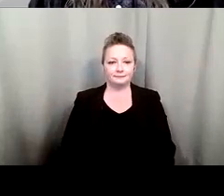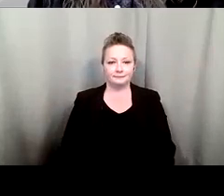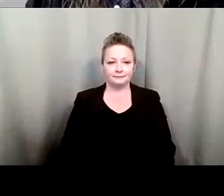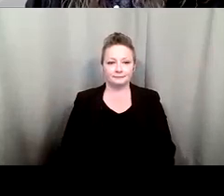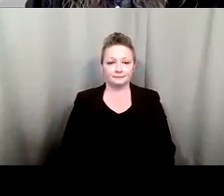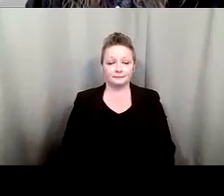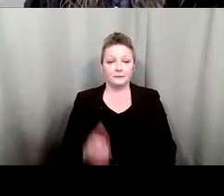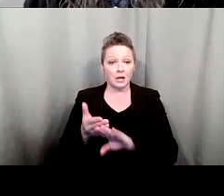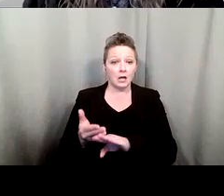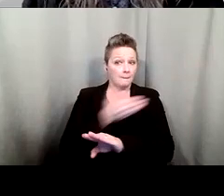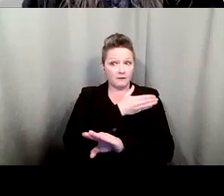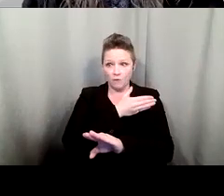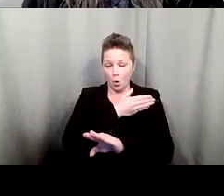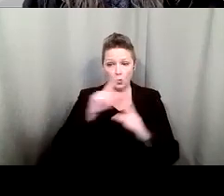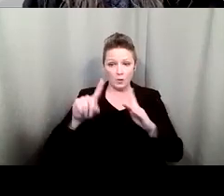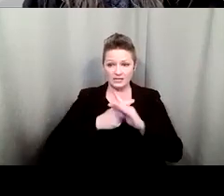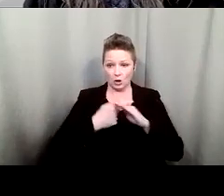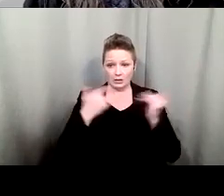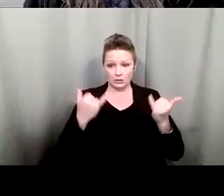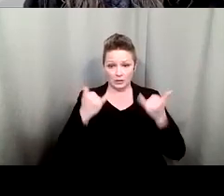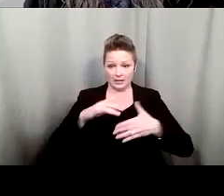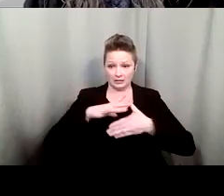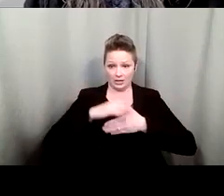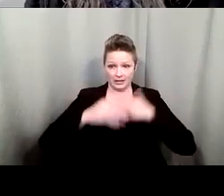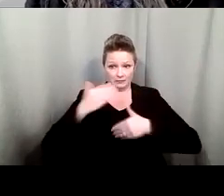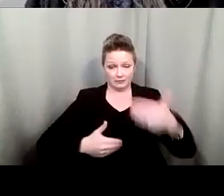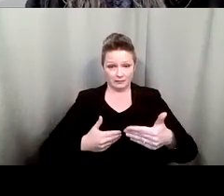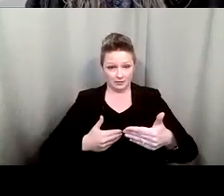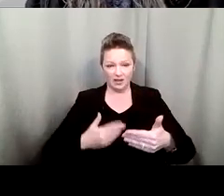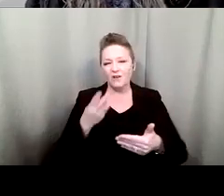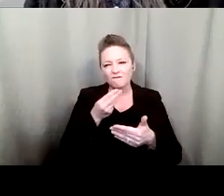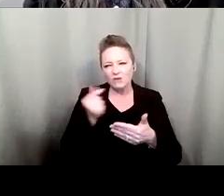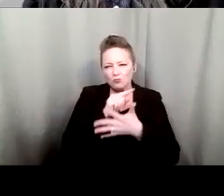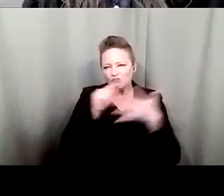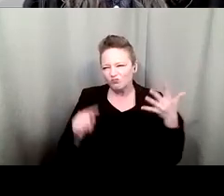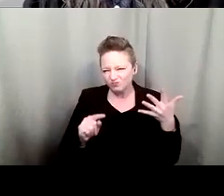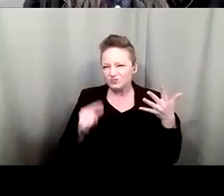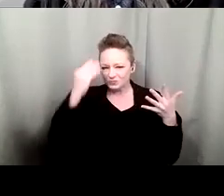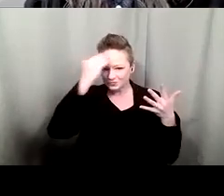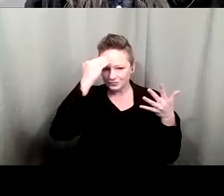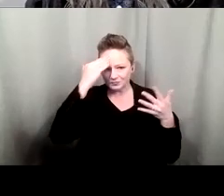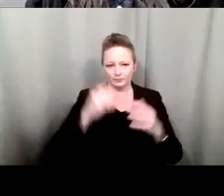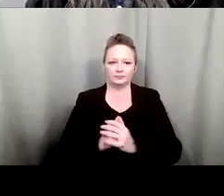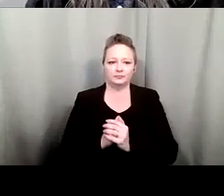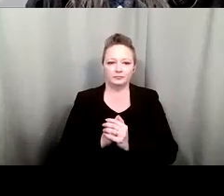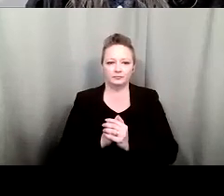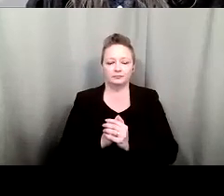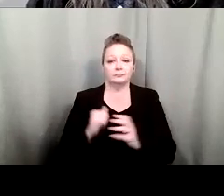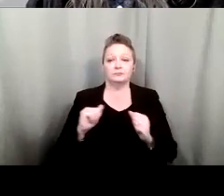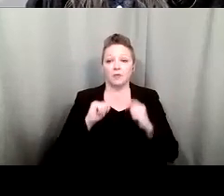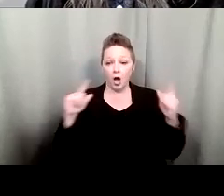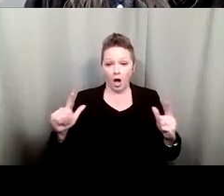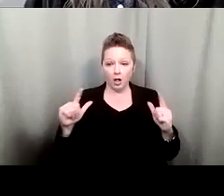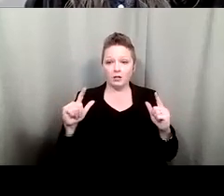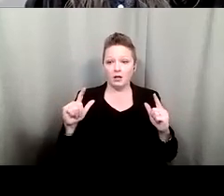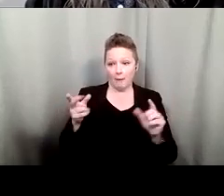Before we jump into today's content, I'd like to make note of a few housekeeping items. So all of our participant mics are muted.